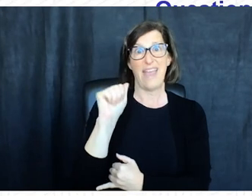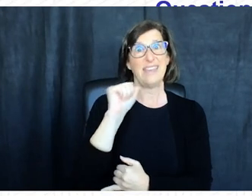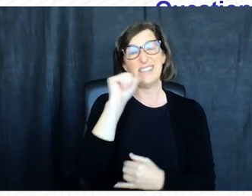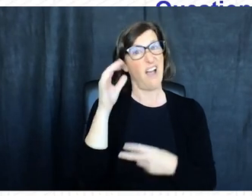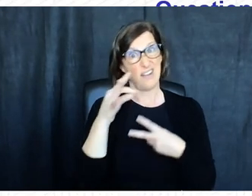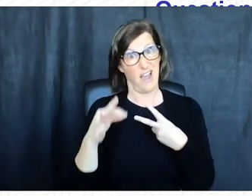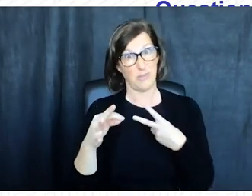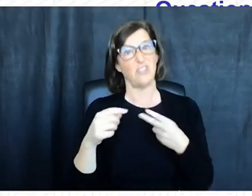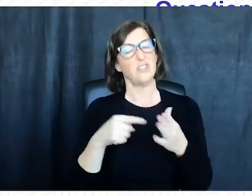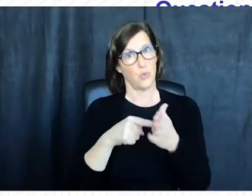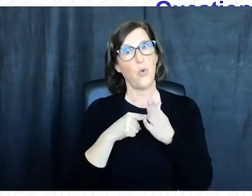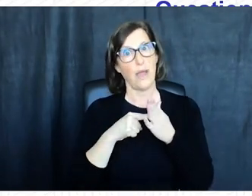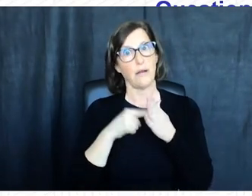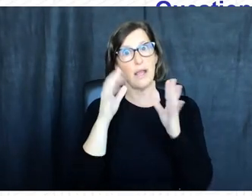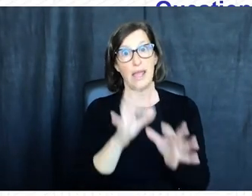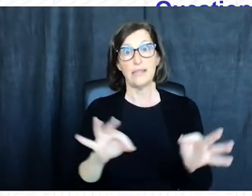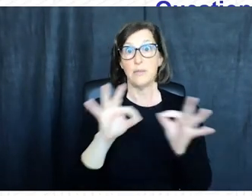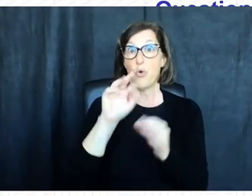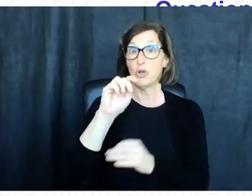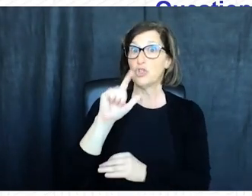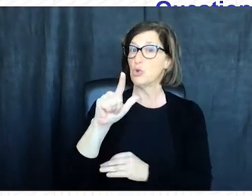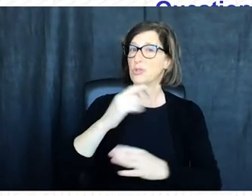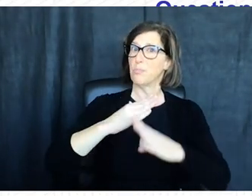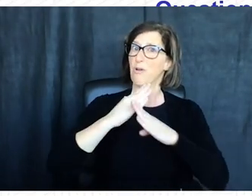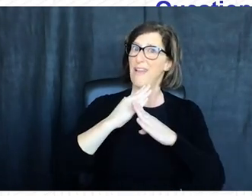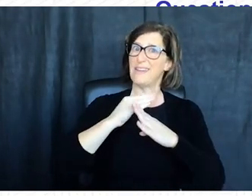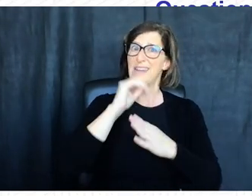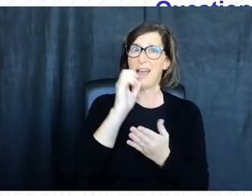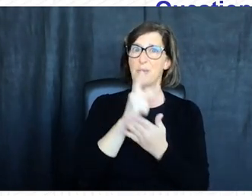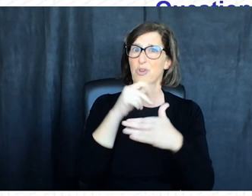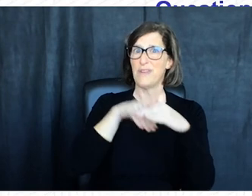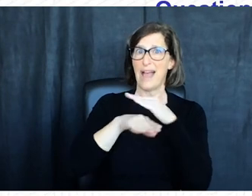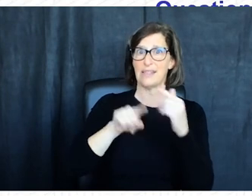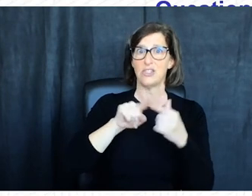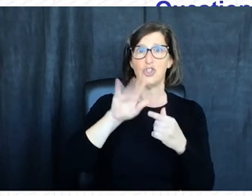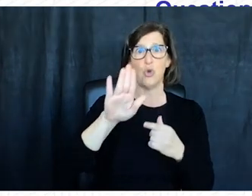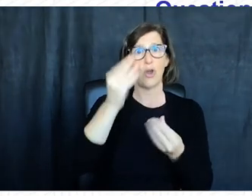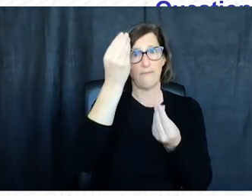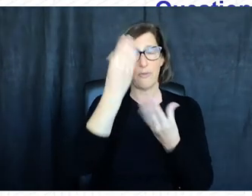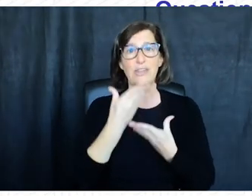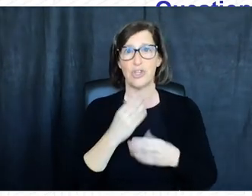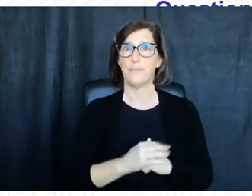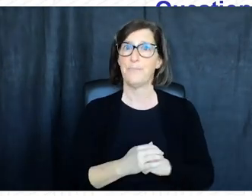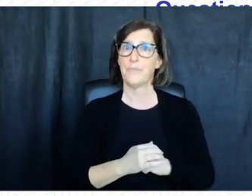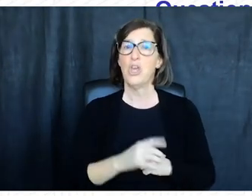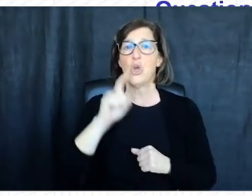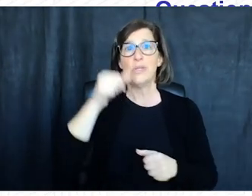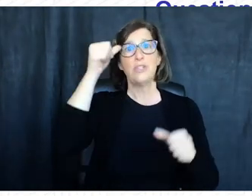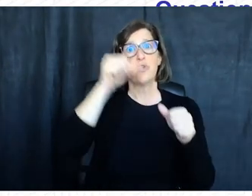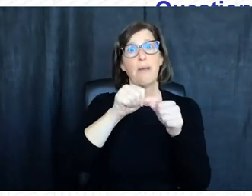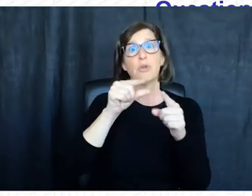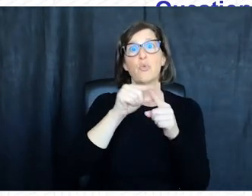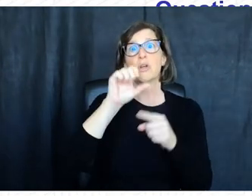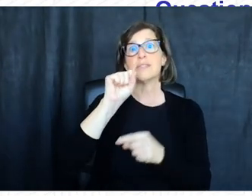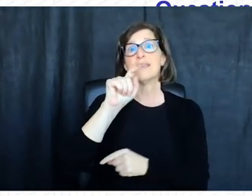optional mfa is an essential tool for helping prevent unauthorized access to your valuable assets and customer data let us